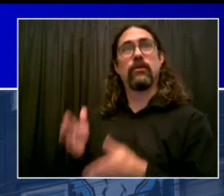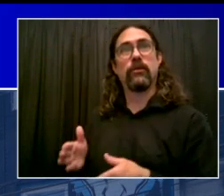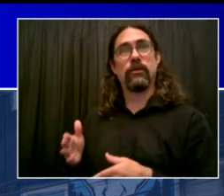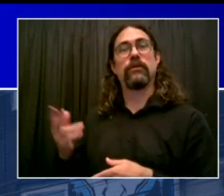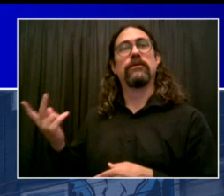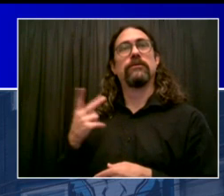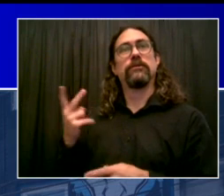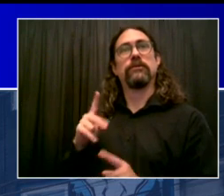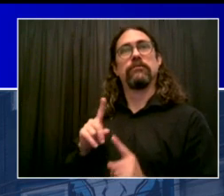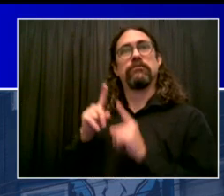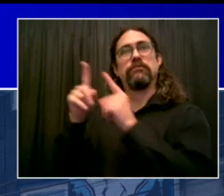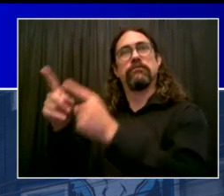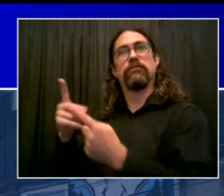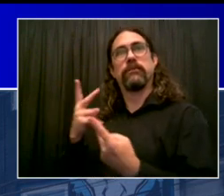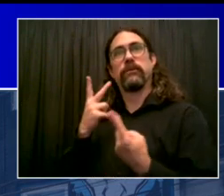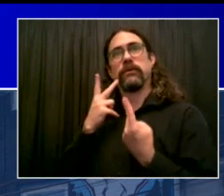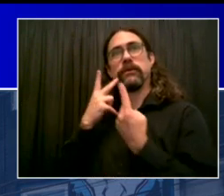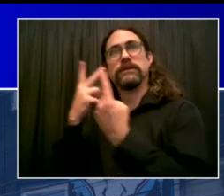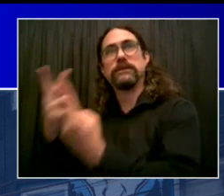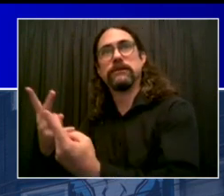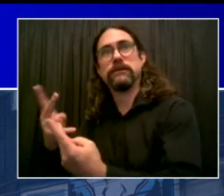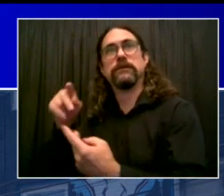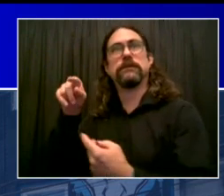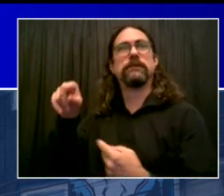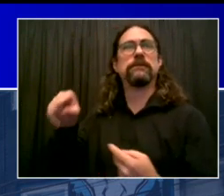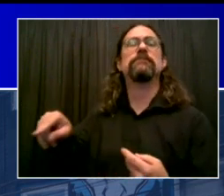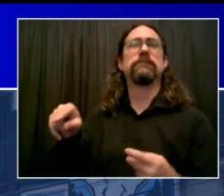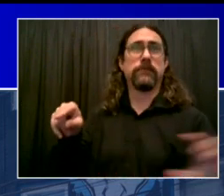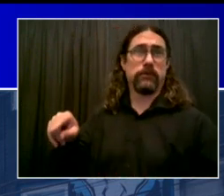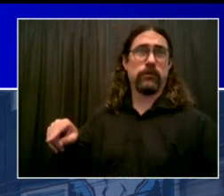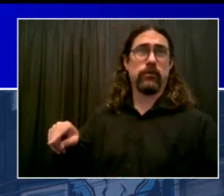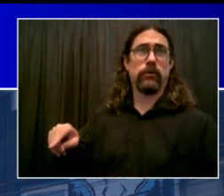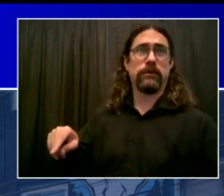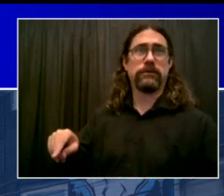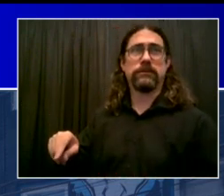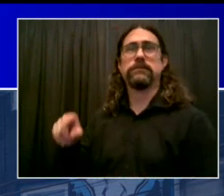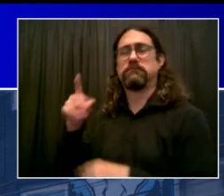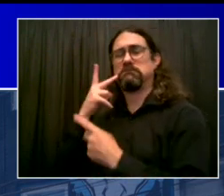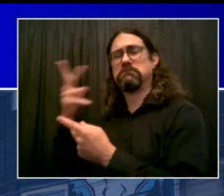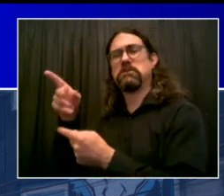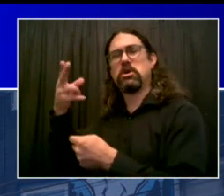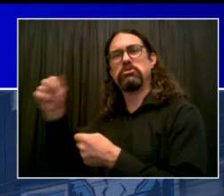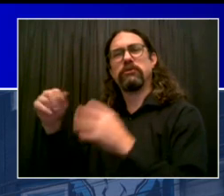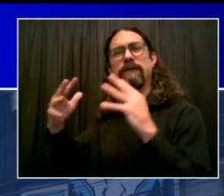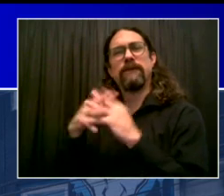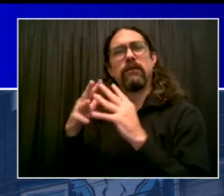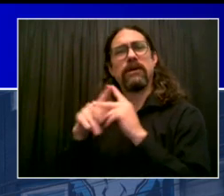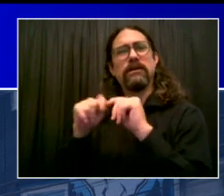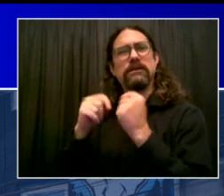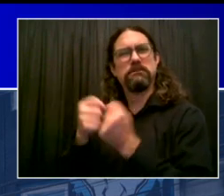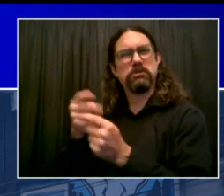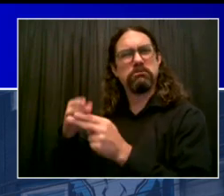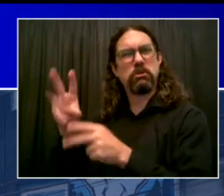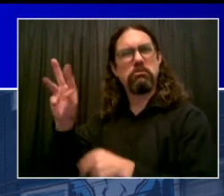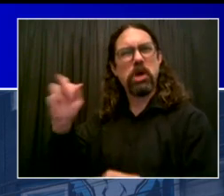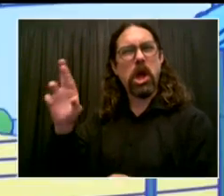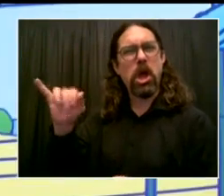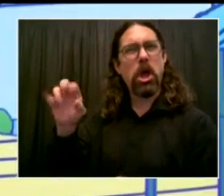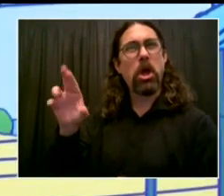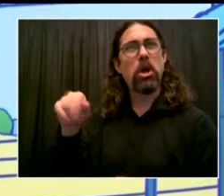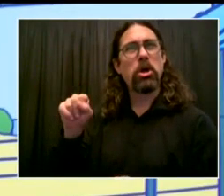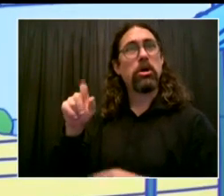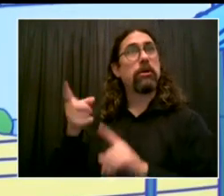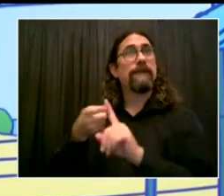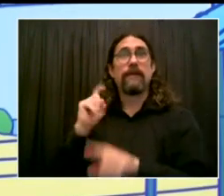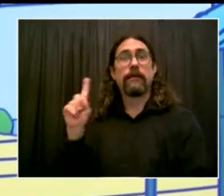great spirit, great coaches, but also great vaccination effort. And we were there as one of the players got vaccinated.